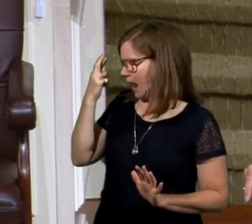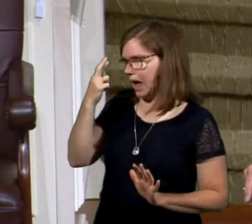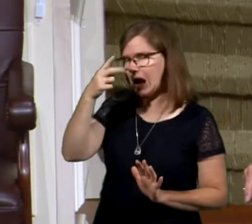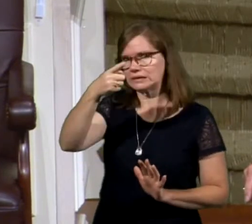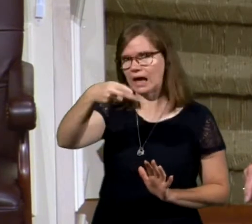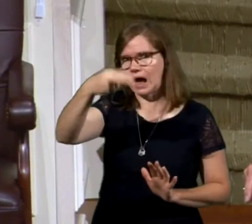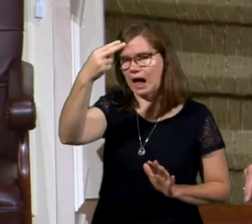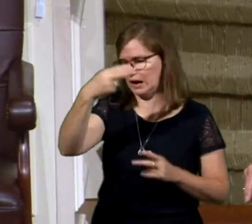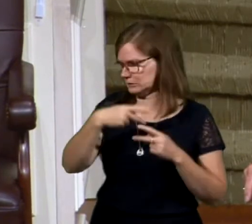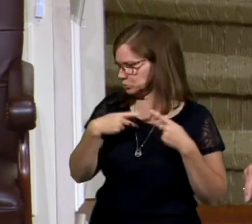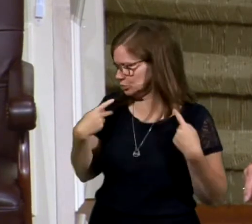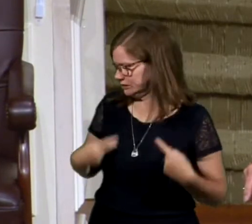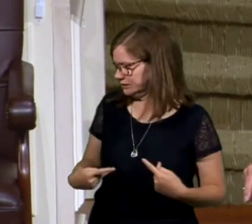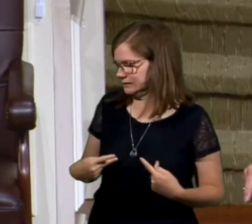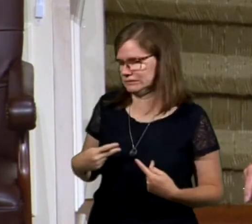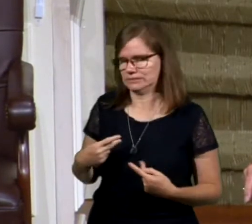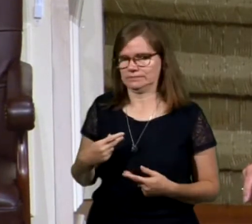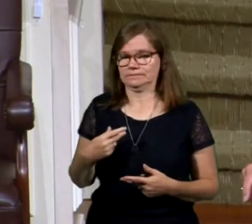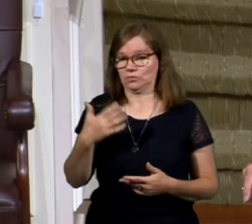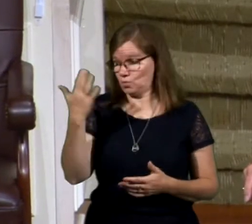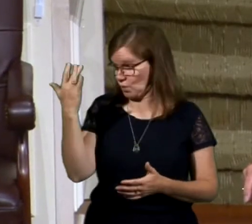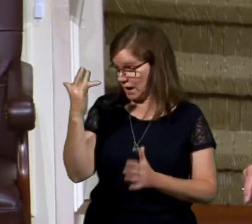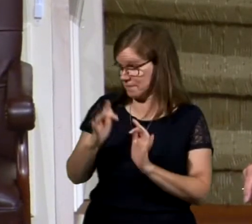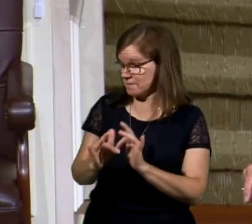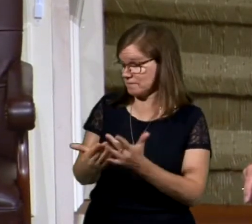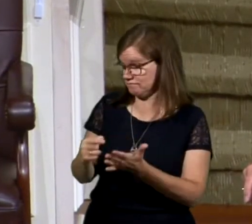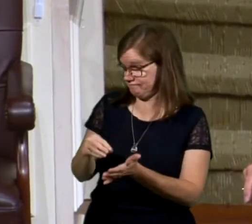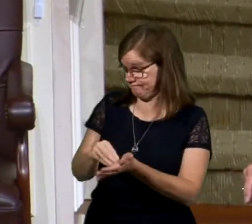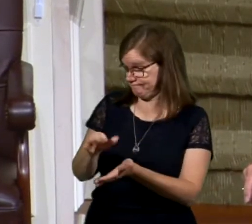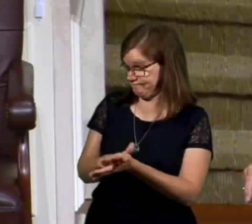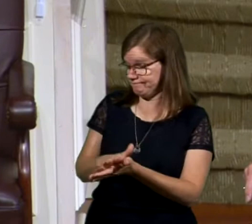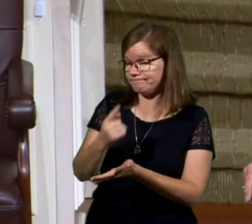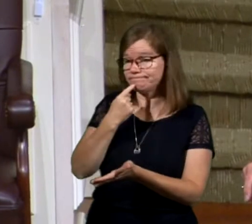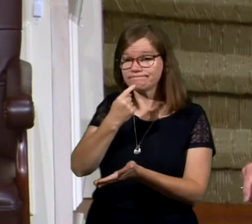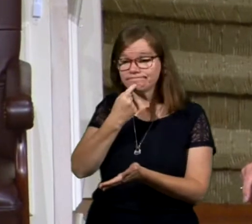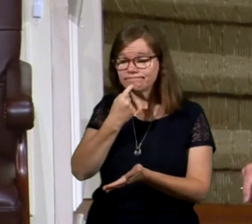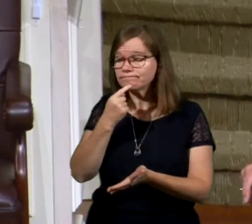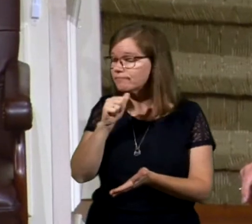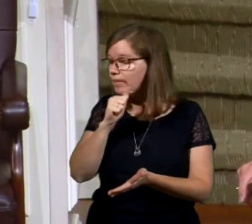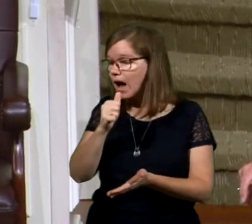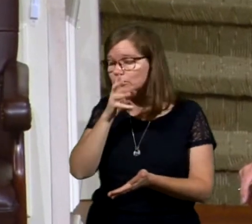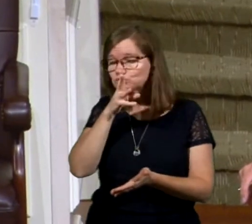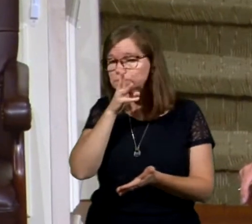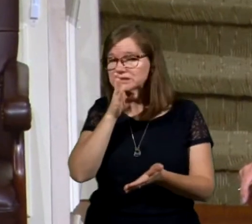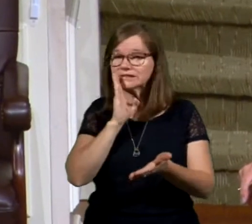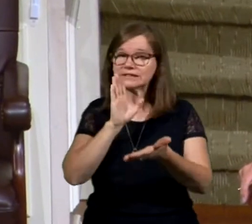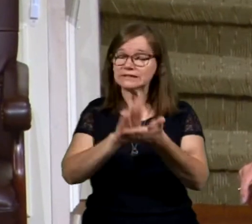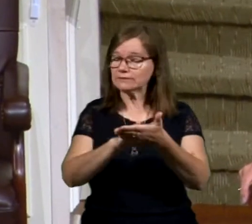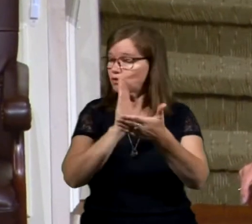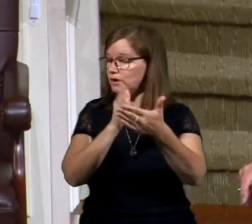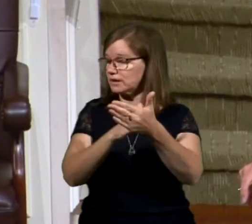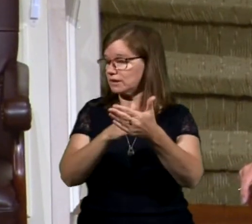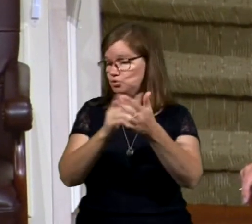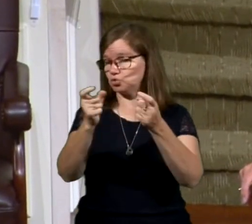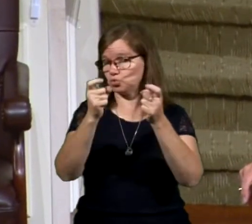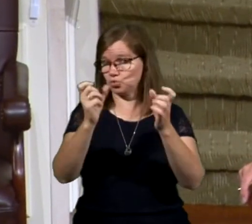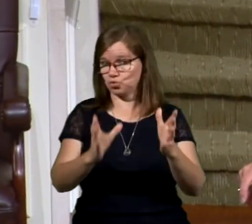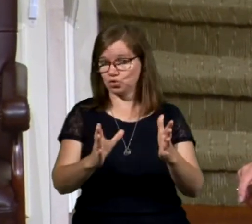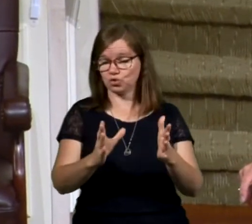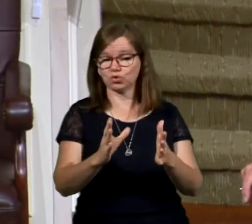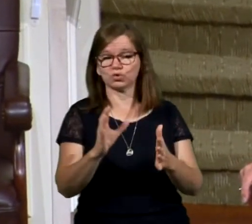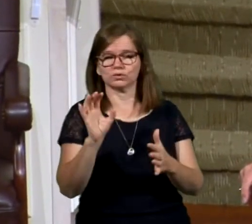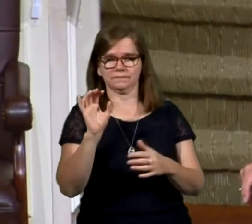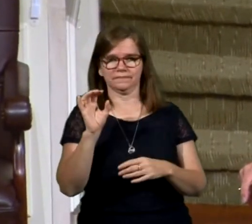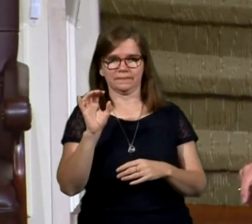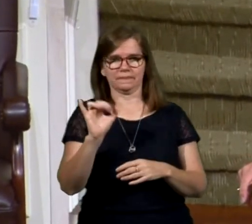the high priest. For it is written, thou shalt not speak evil of the ruler of thy people. He quoted a verse of scripture